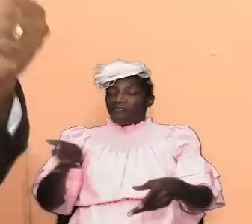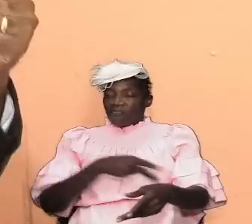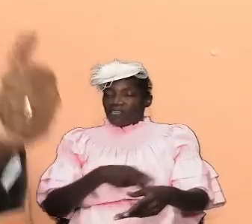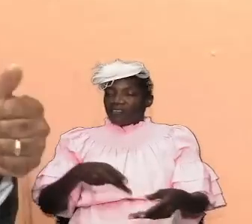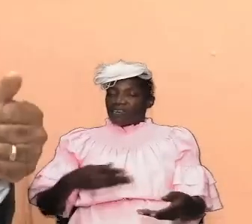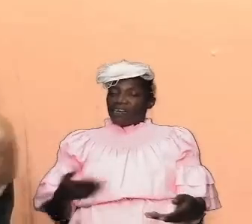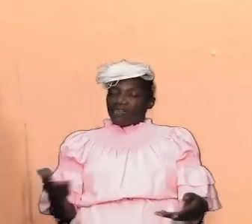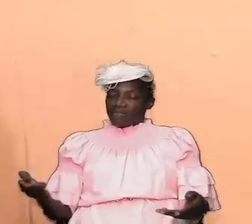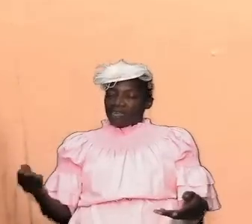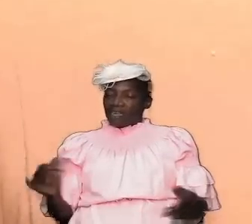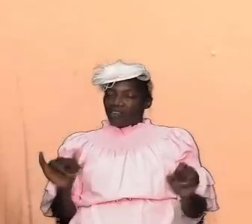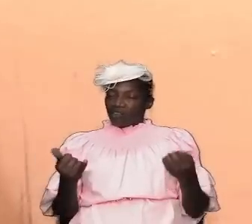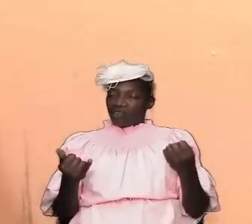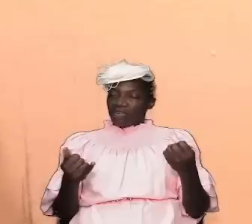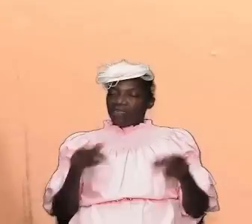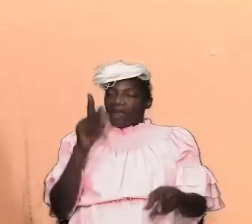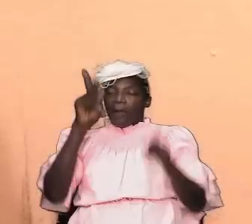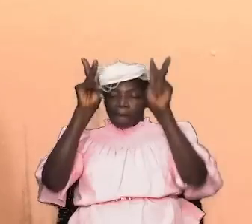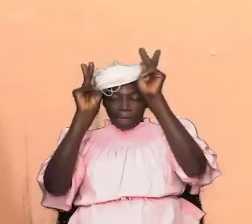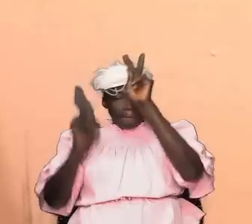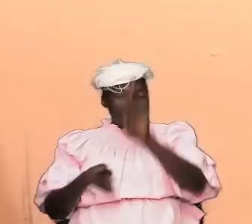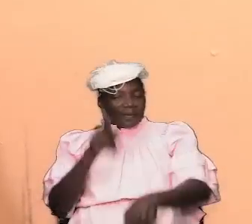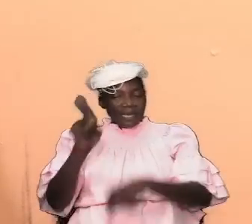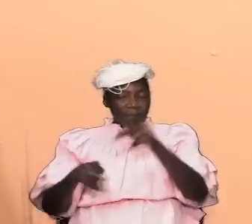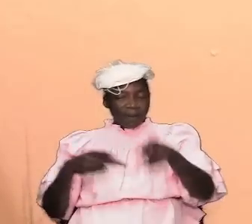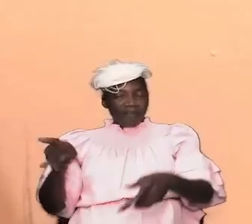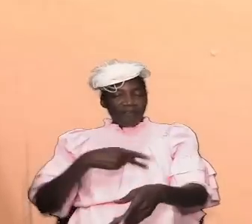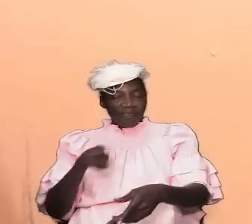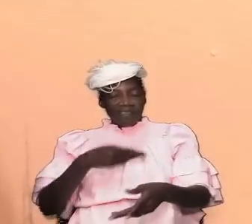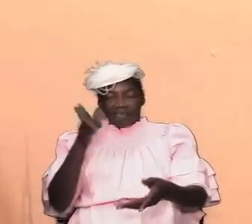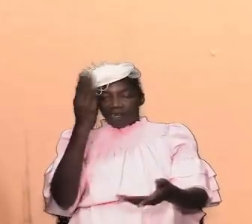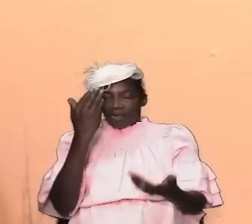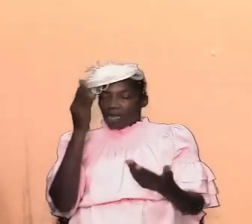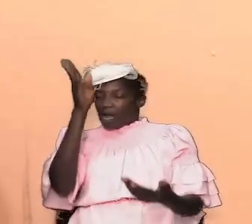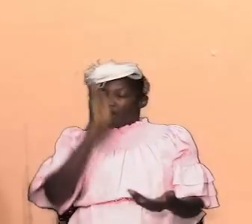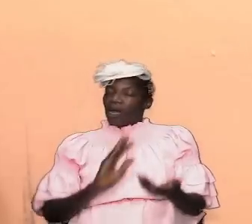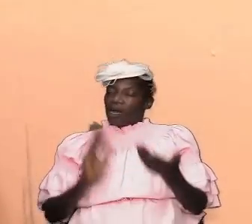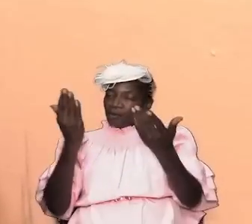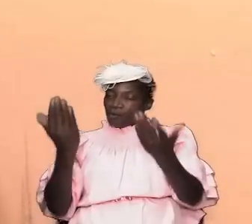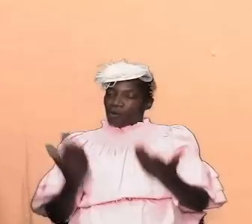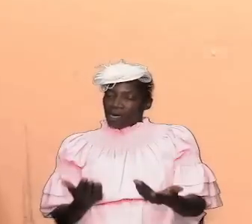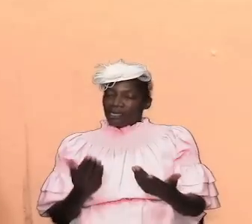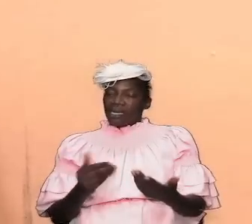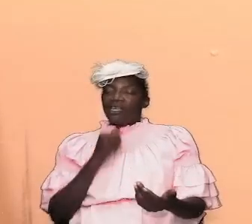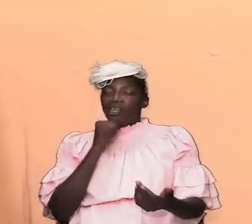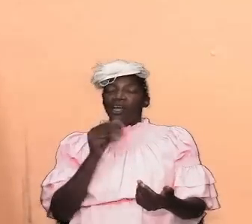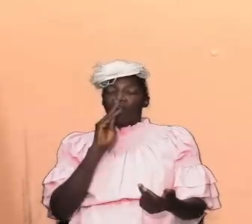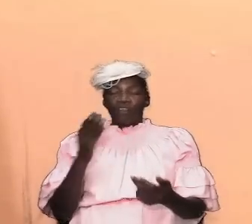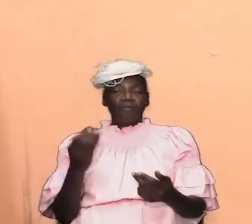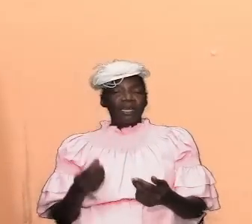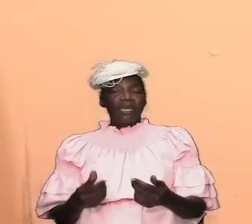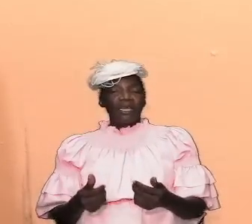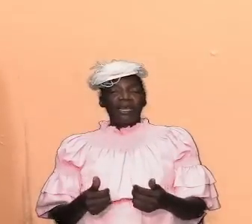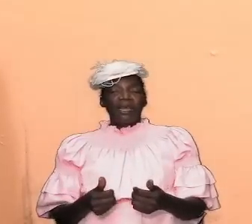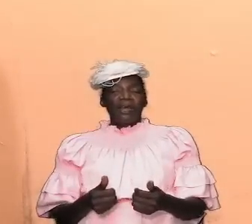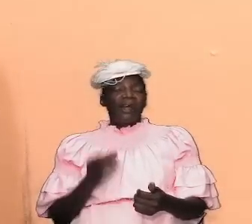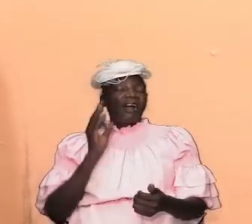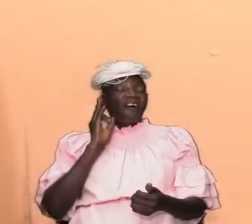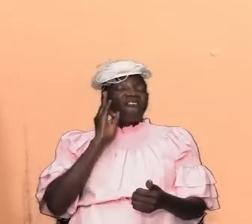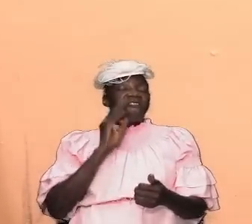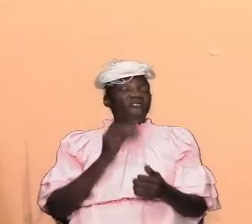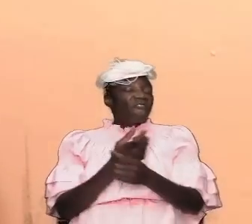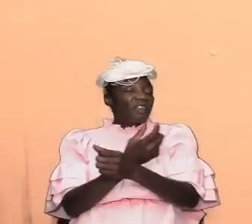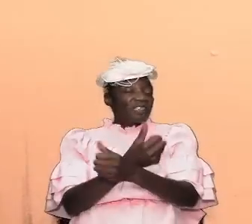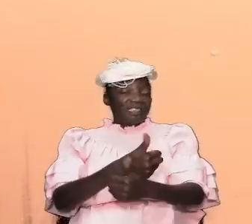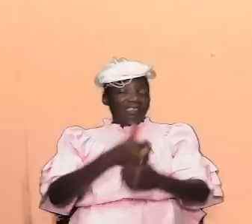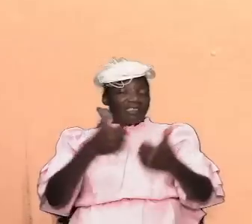people were physical god wanted not to be distant and to be in the heavens using uh the clouds